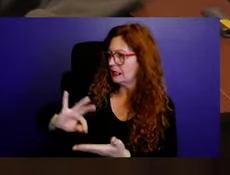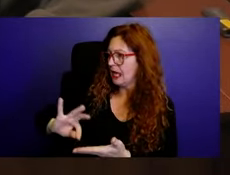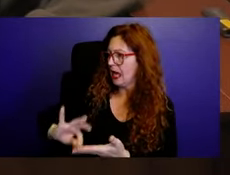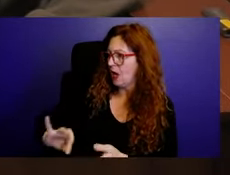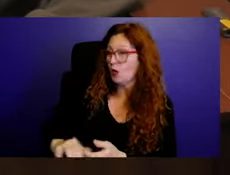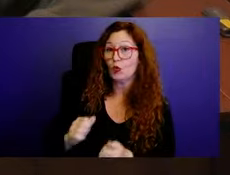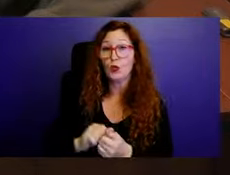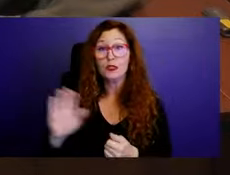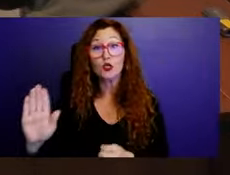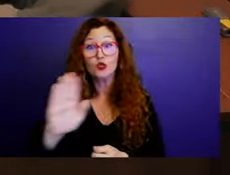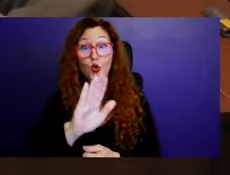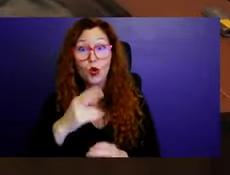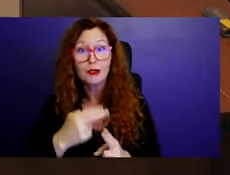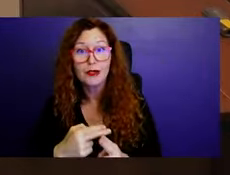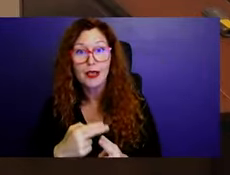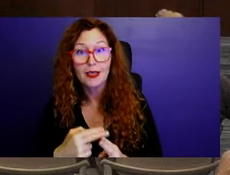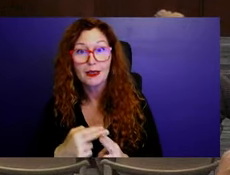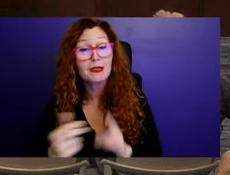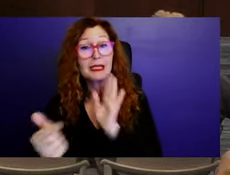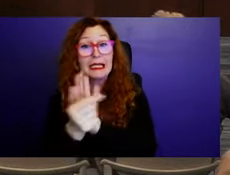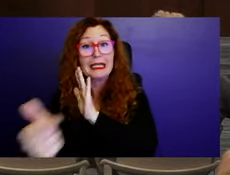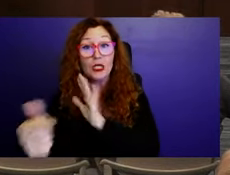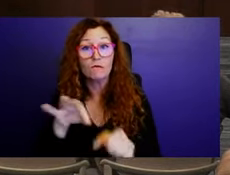Pinsirka, and they were all illegal. Thank you.